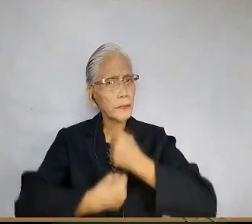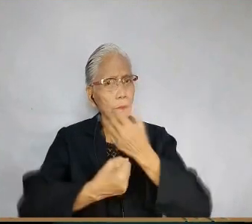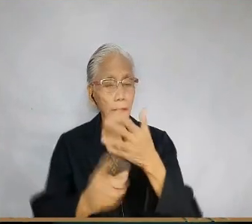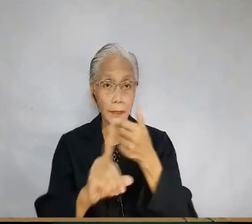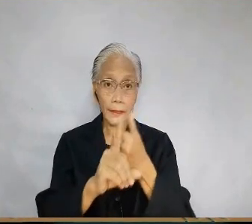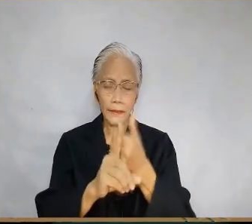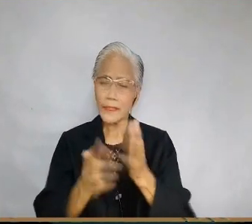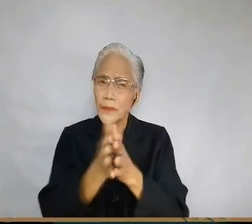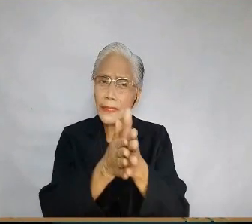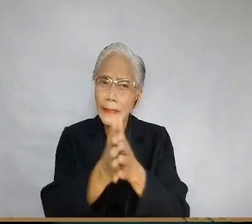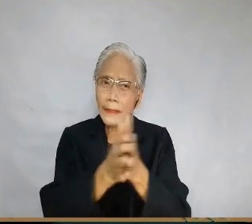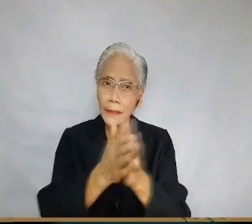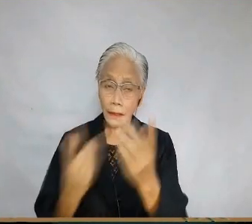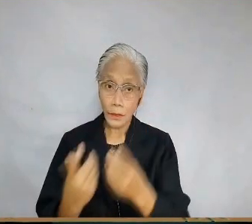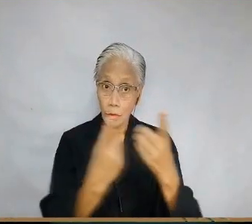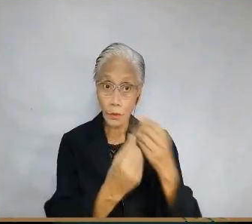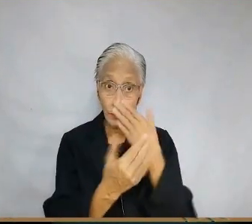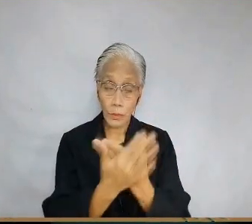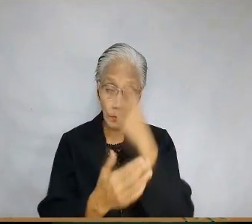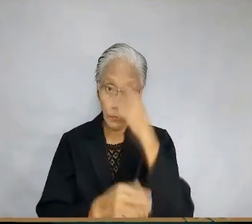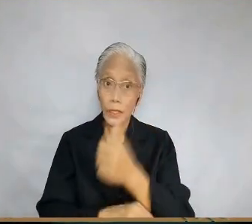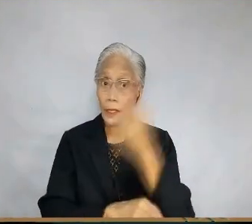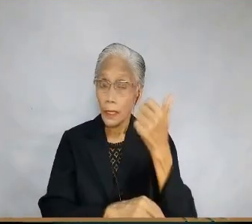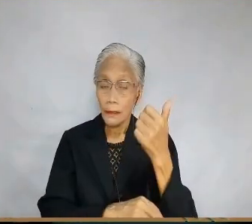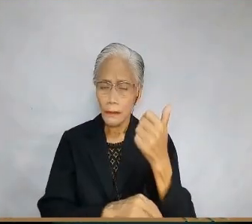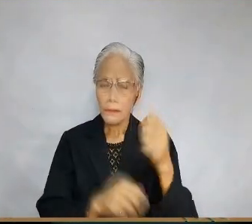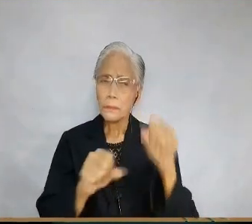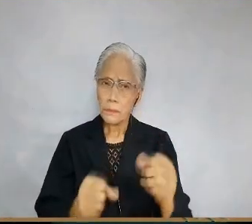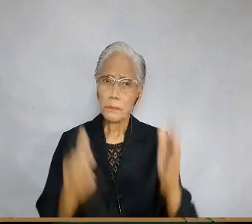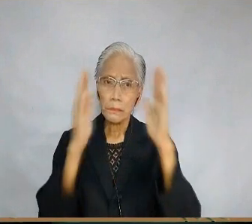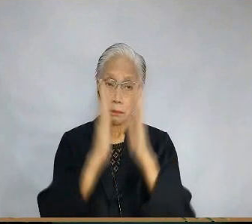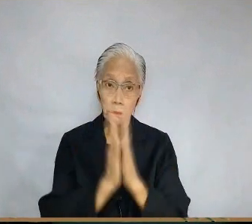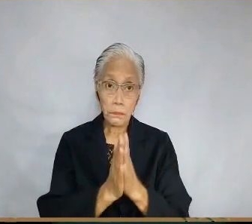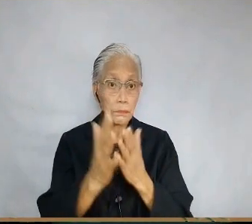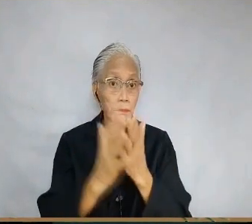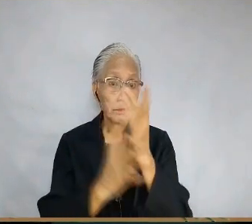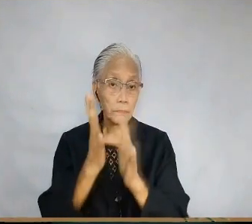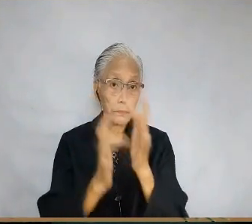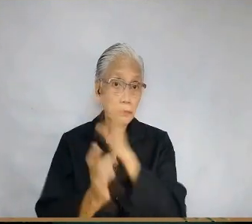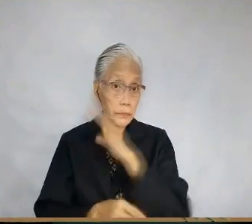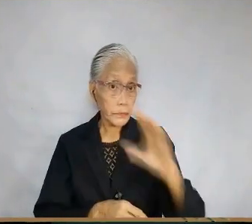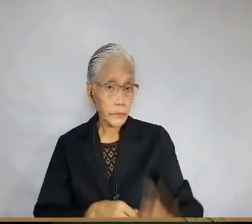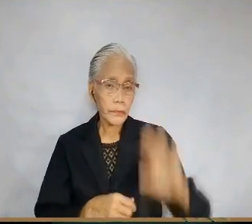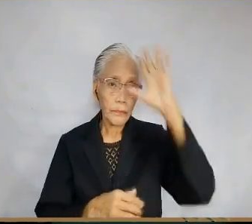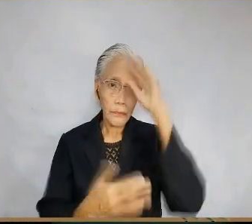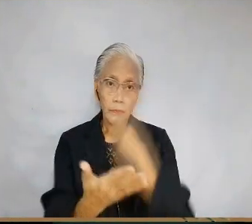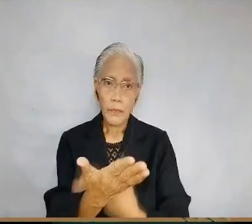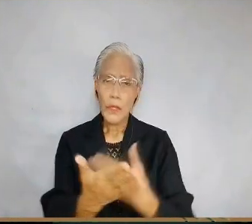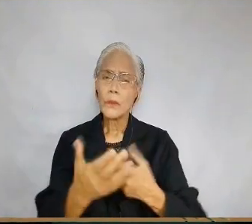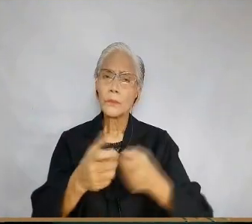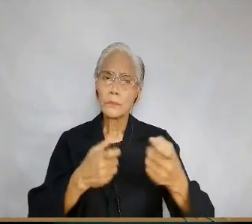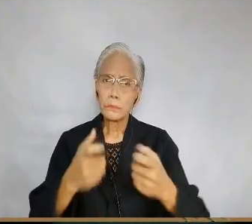itself in our eagerness to do good for others. Grant this through our Lord Jesus Christ, your Son,